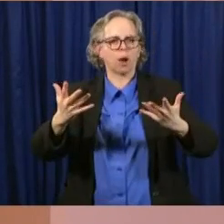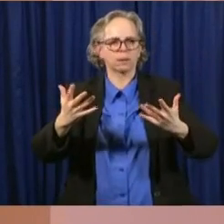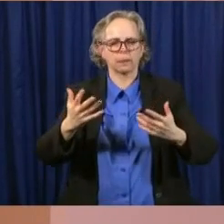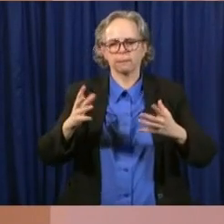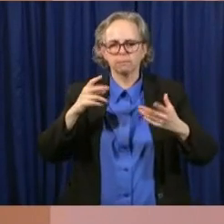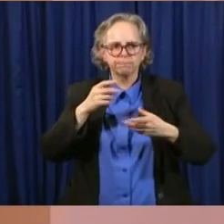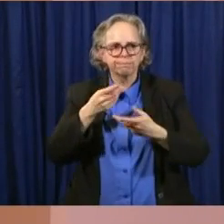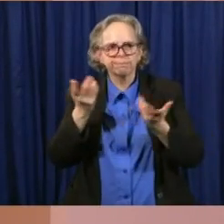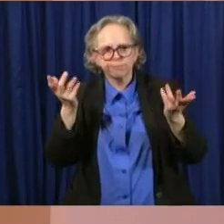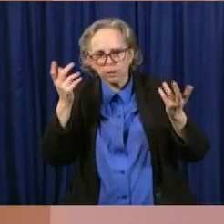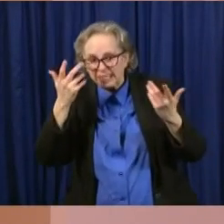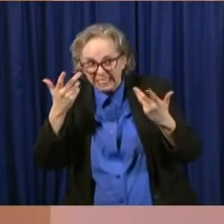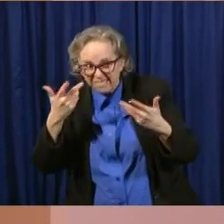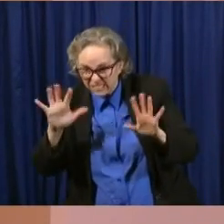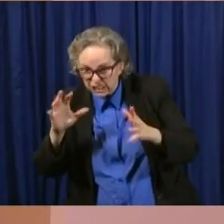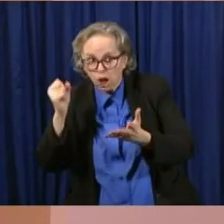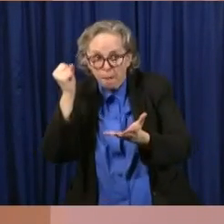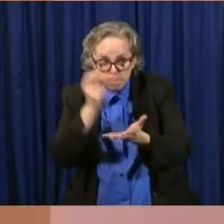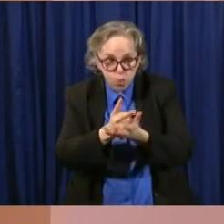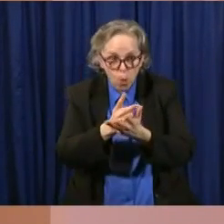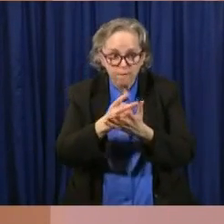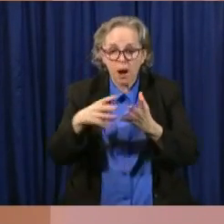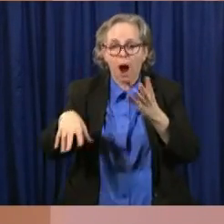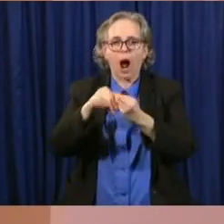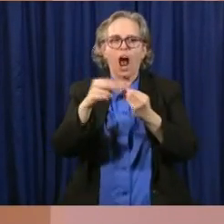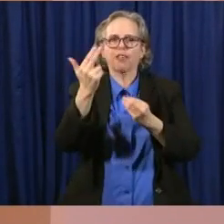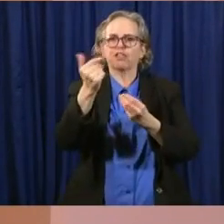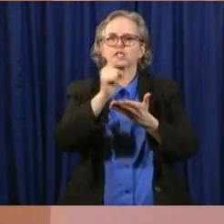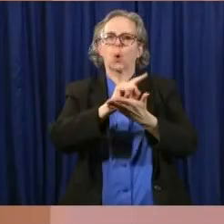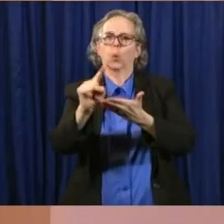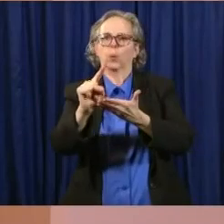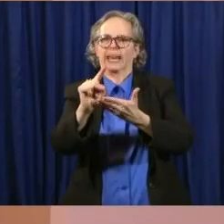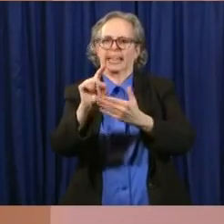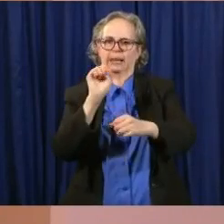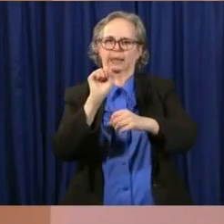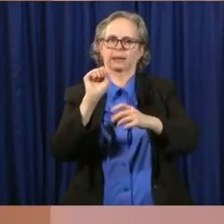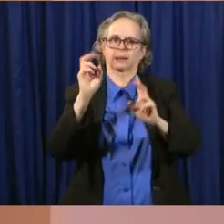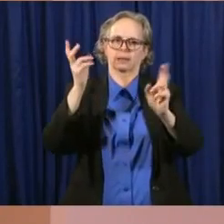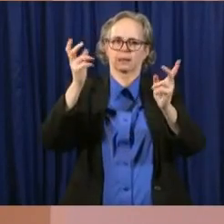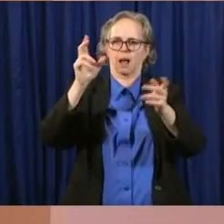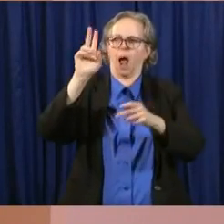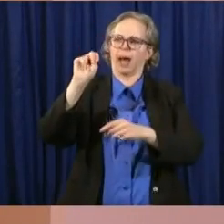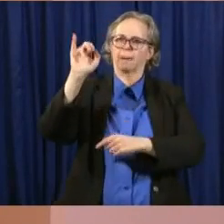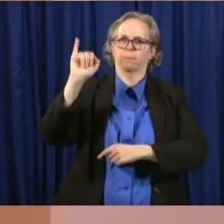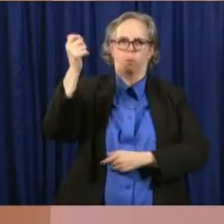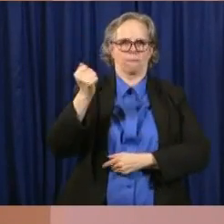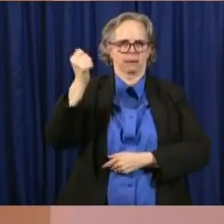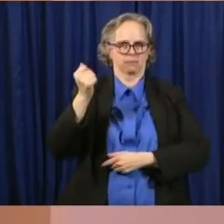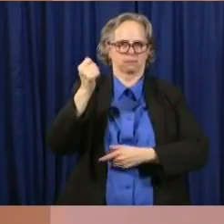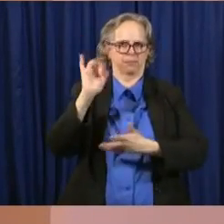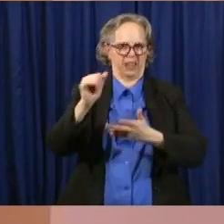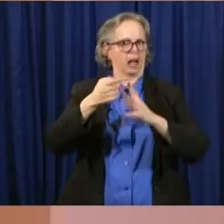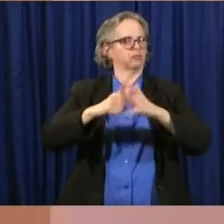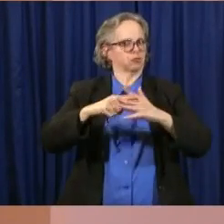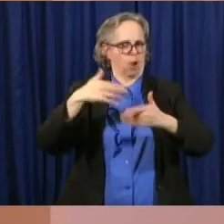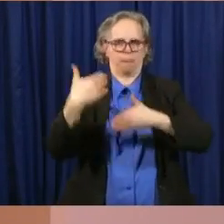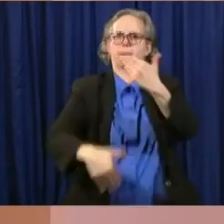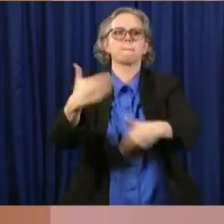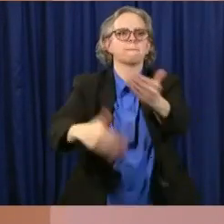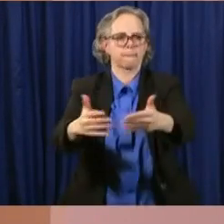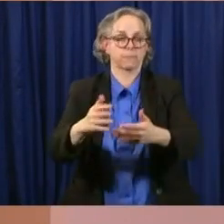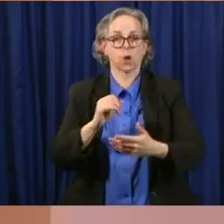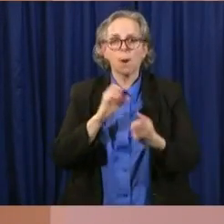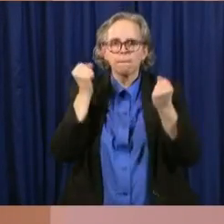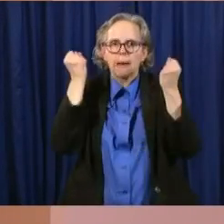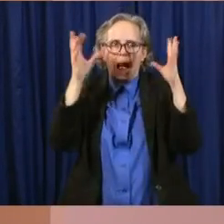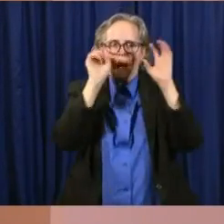weeks, that, that is coming on May the 1st. So these are the things that they have promised are